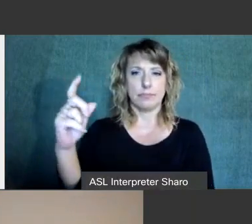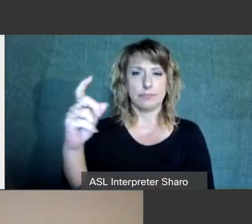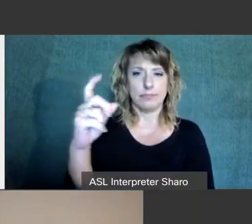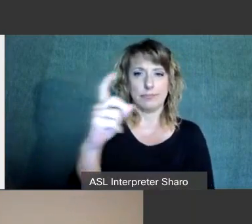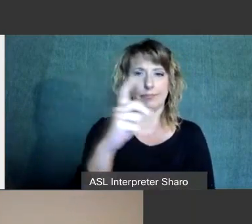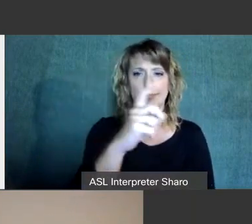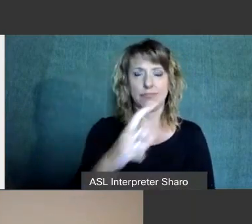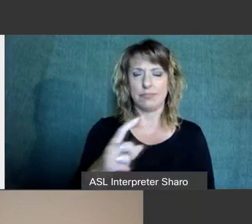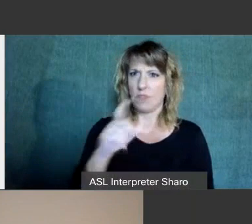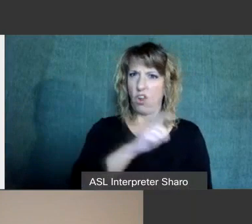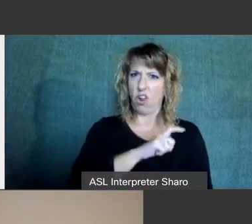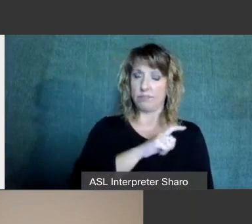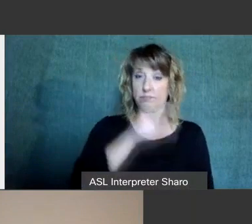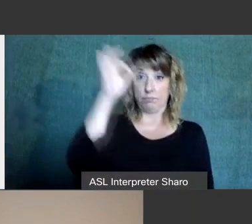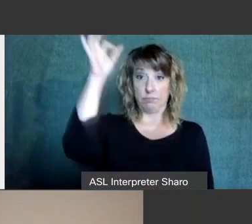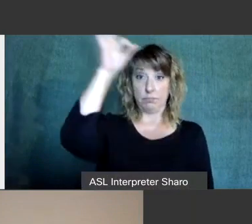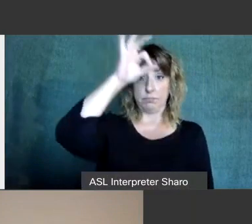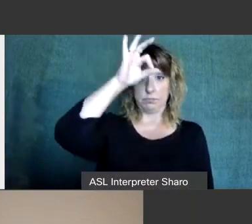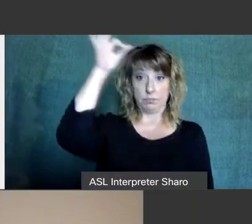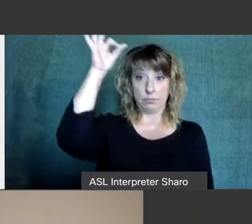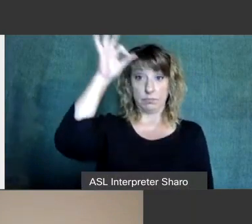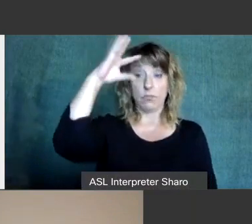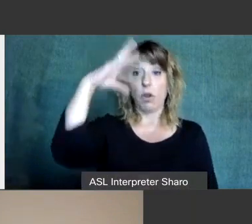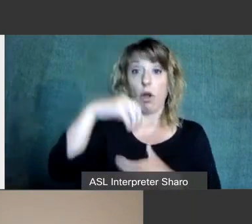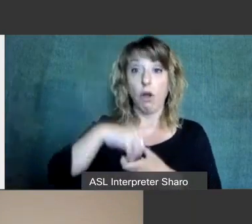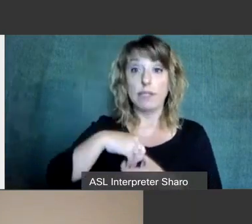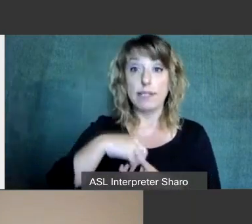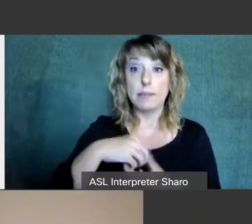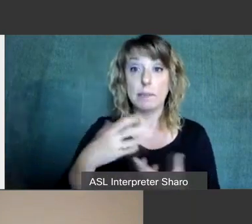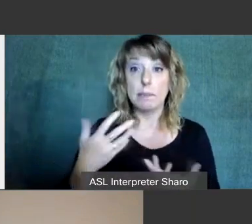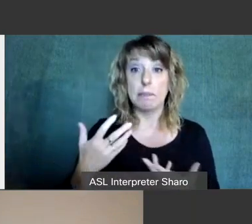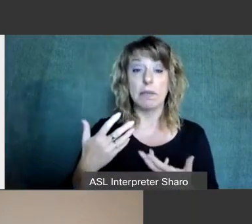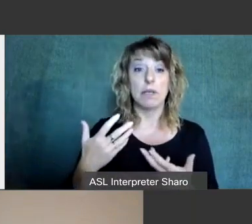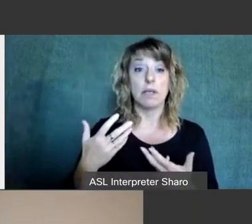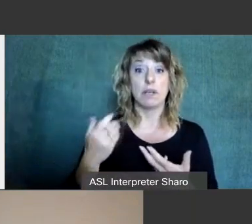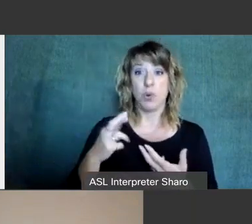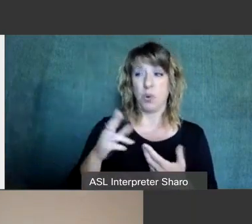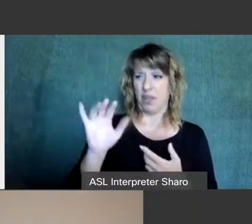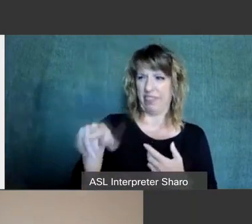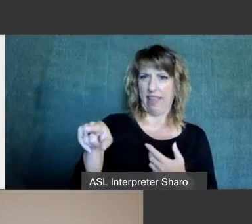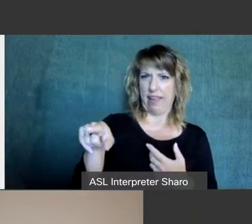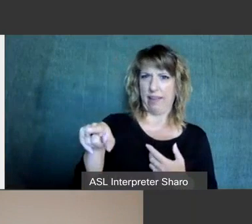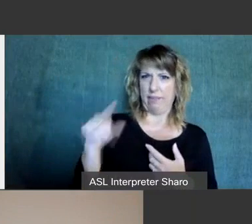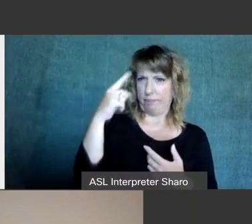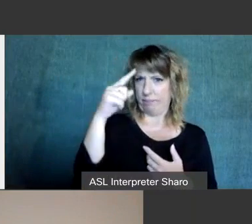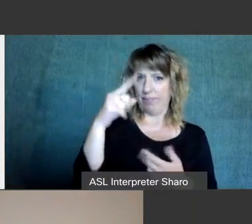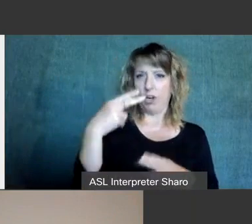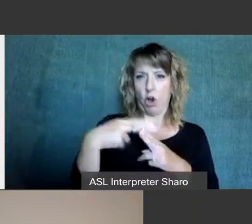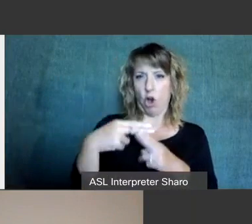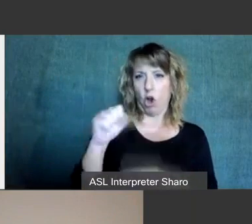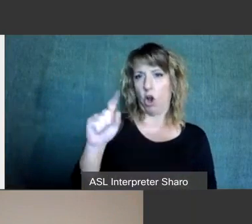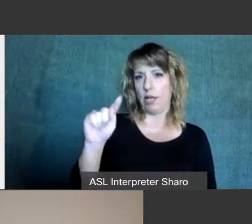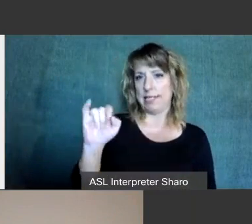absolutely no idea what autism was or what that activity was which is called stimming